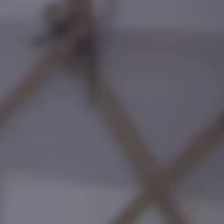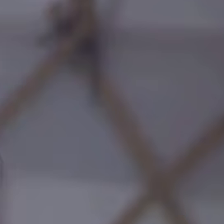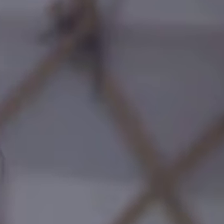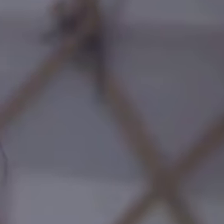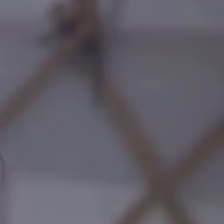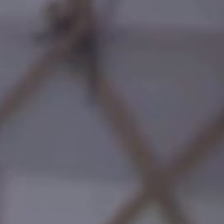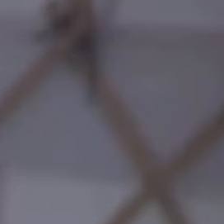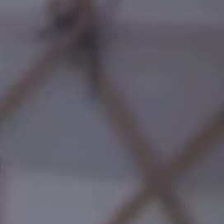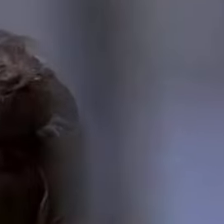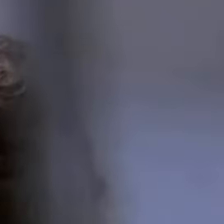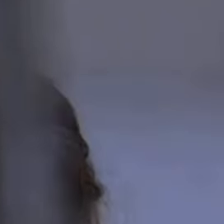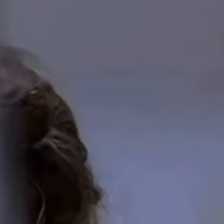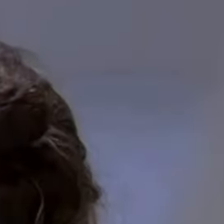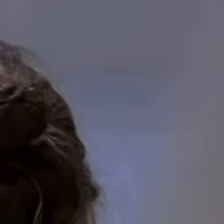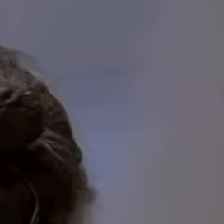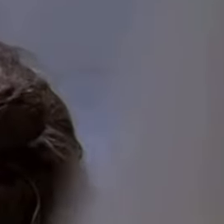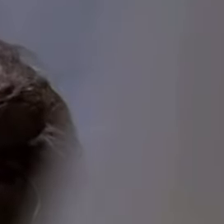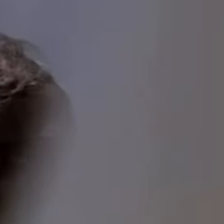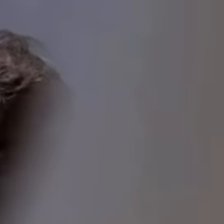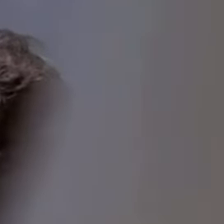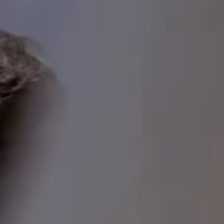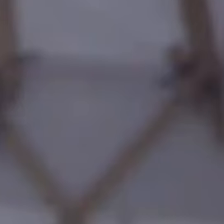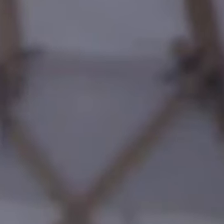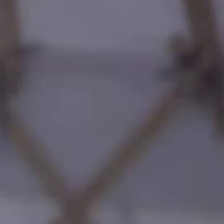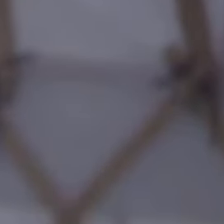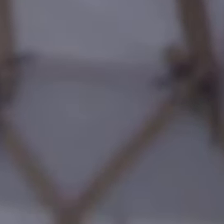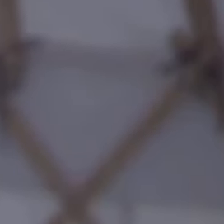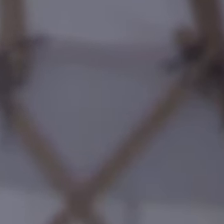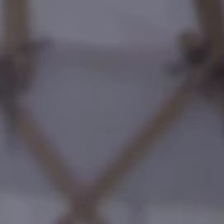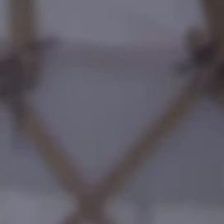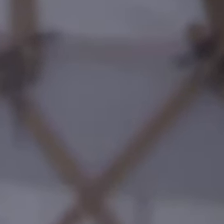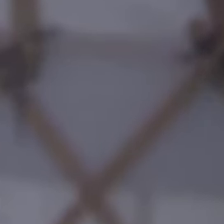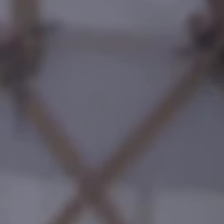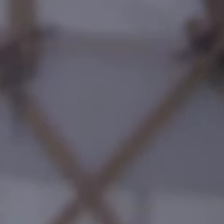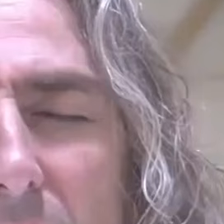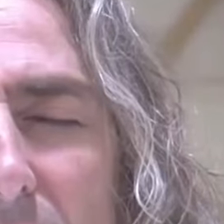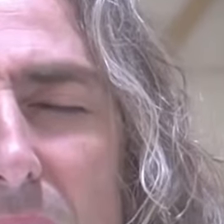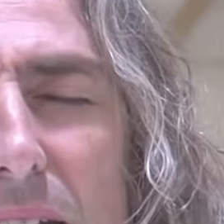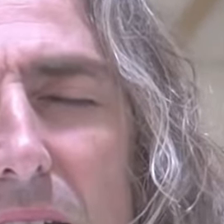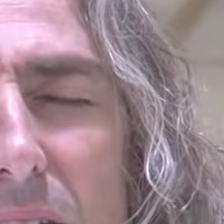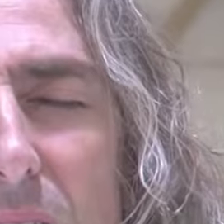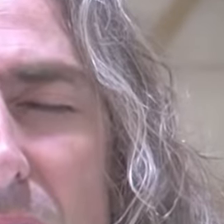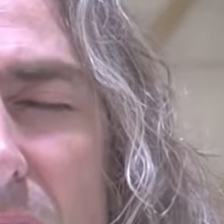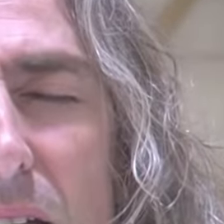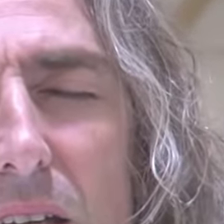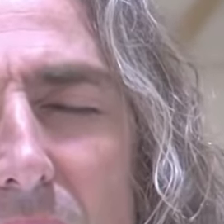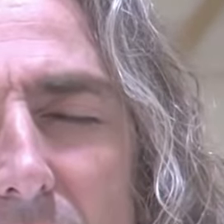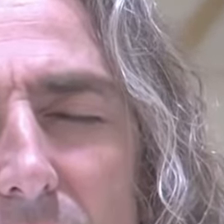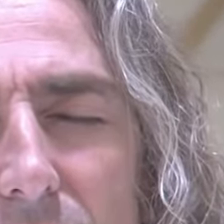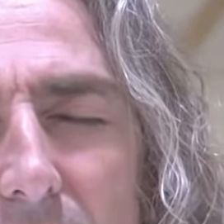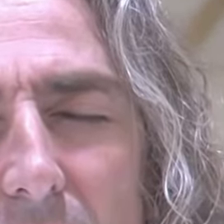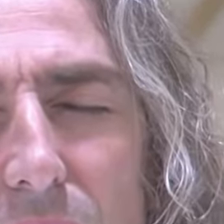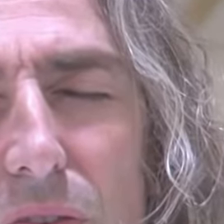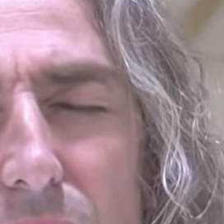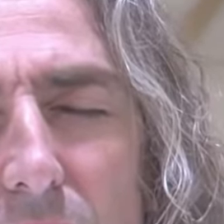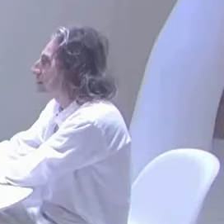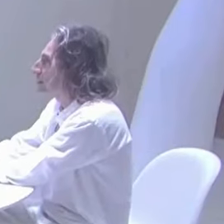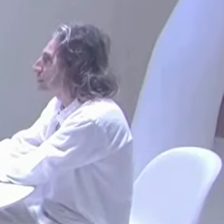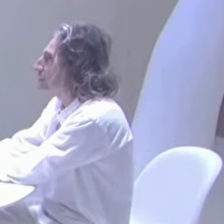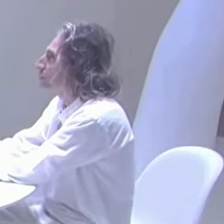you spent 300 euros on clothing. No. Eight. Yeah. Five.